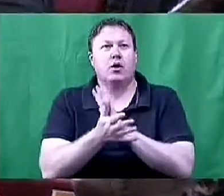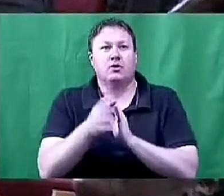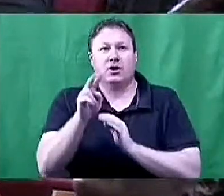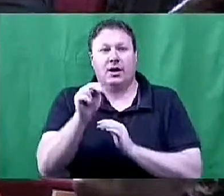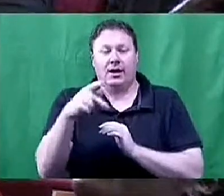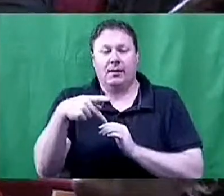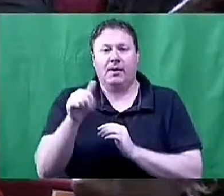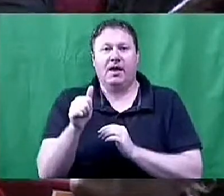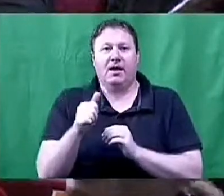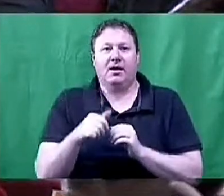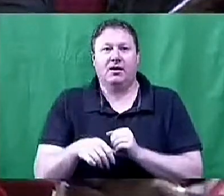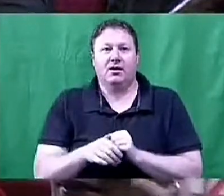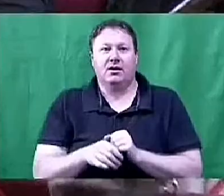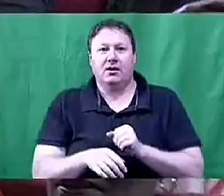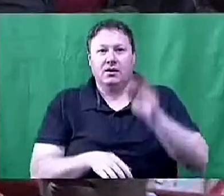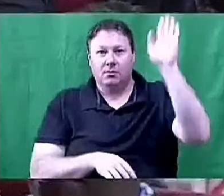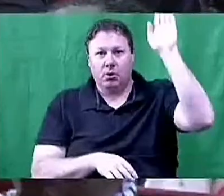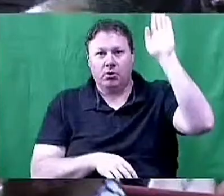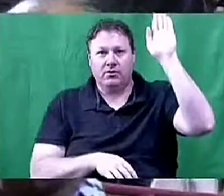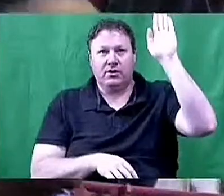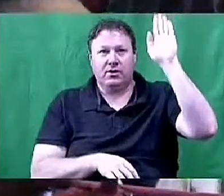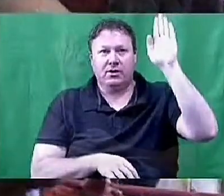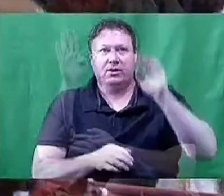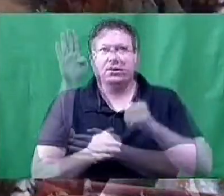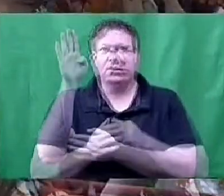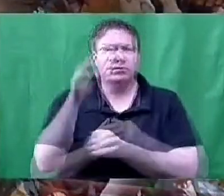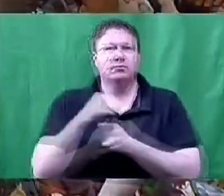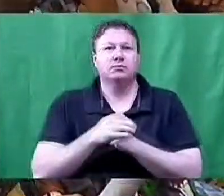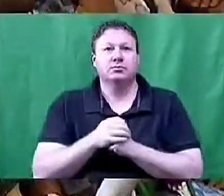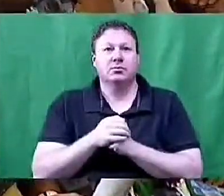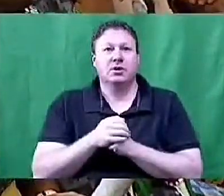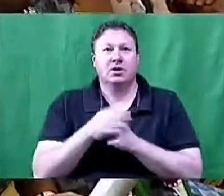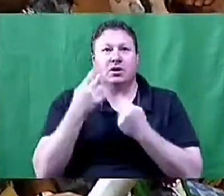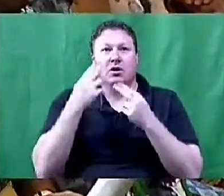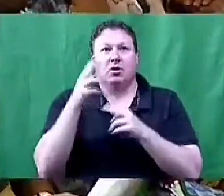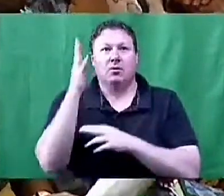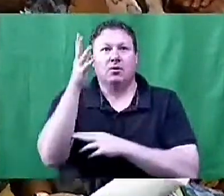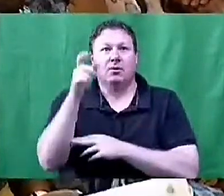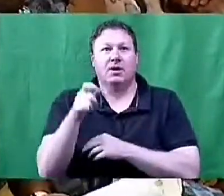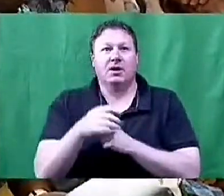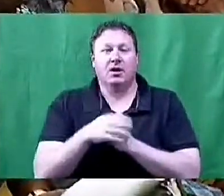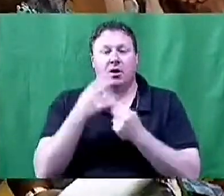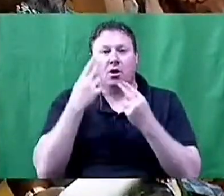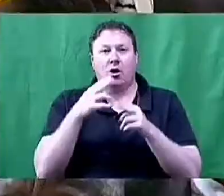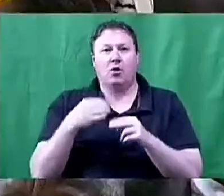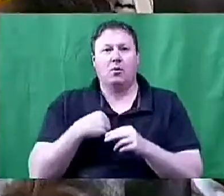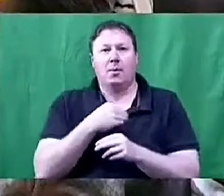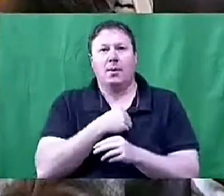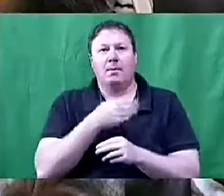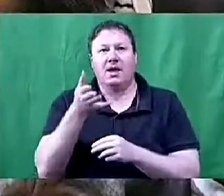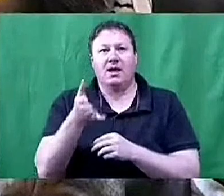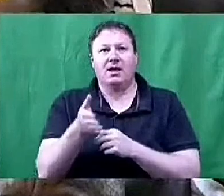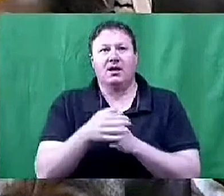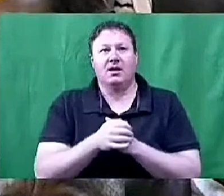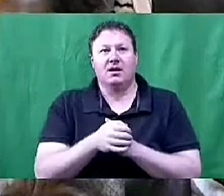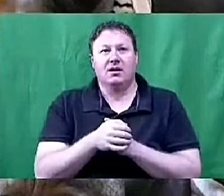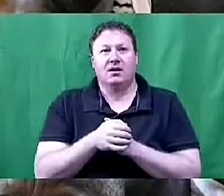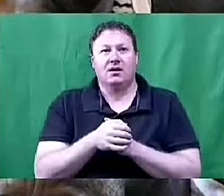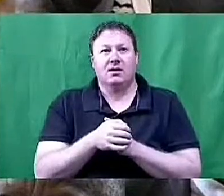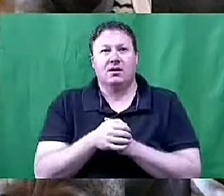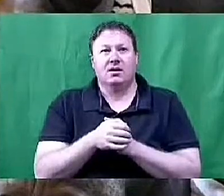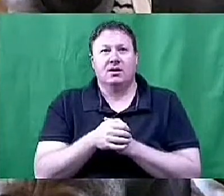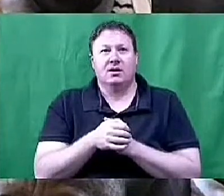The point of order, Honorable Speaker, the Honorable Member here gives an